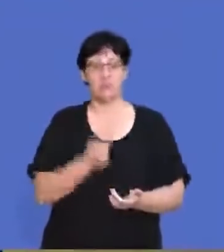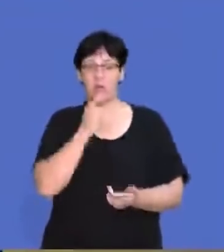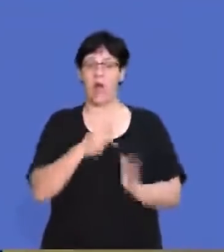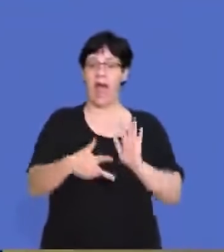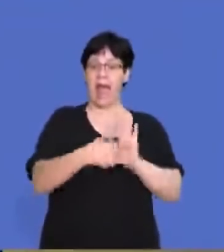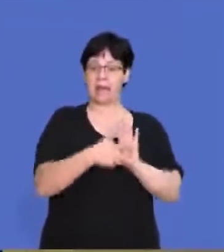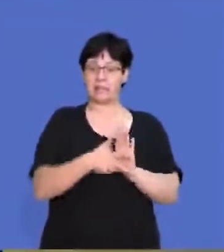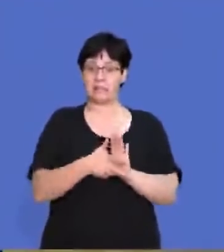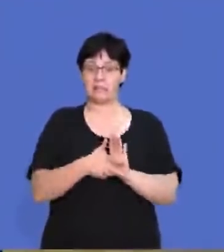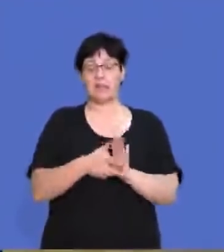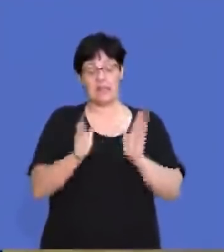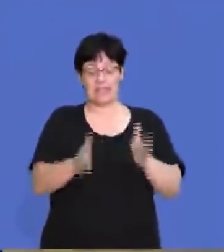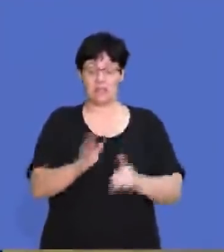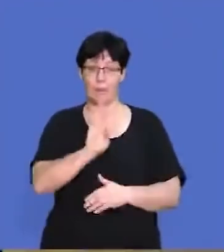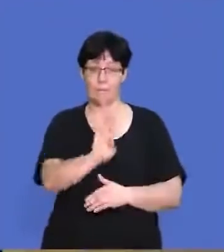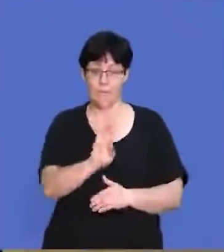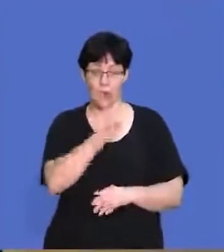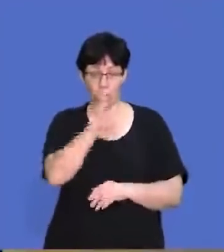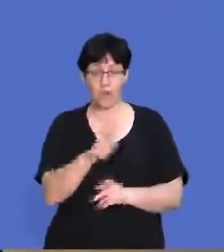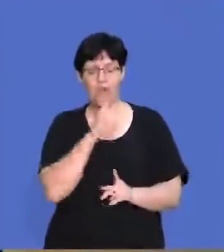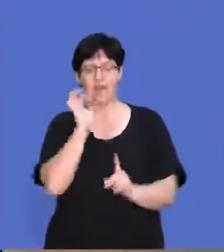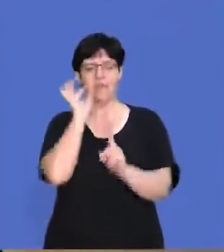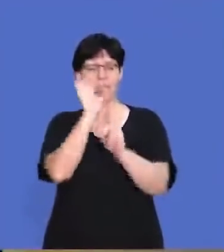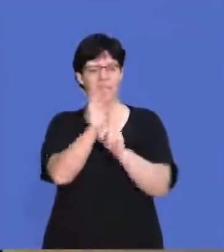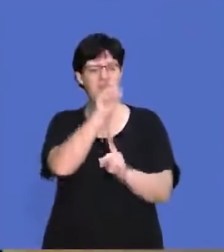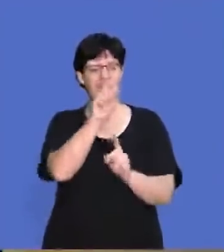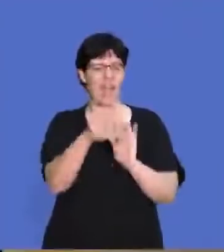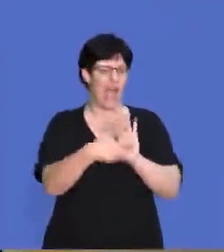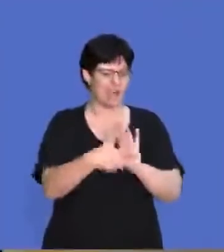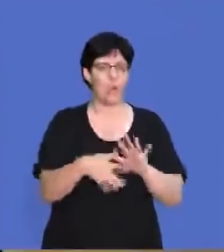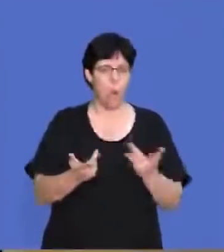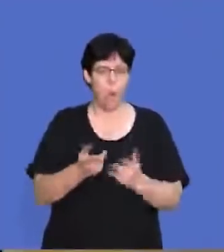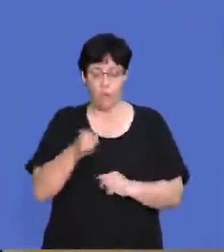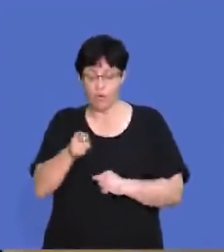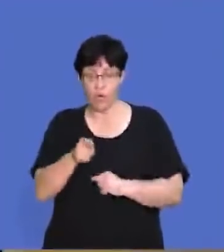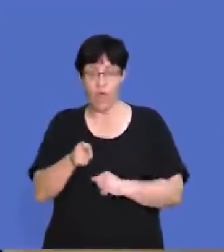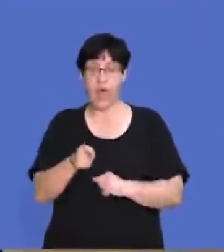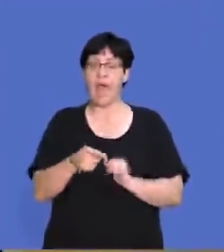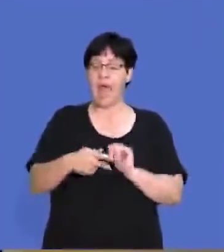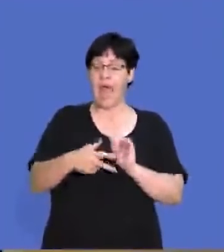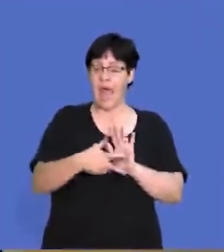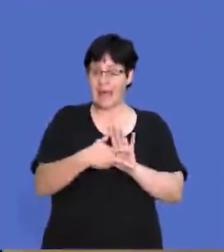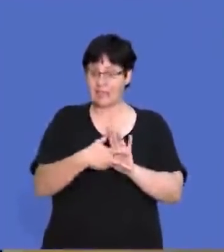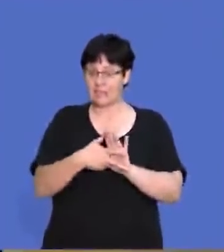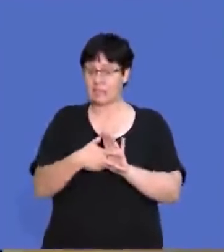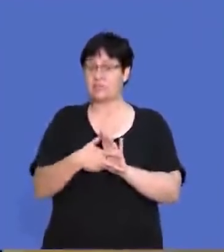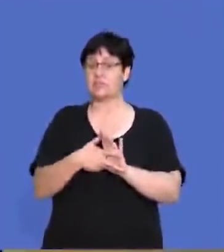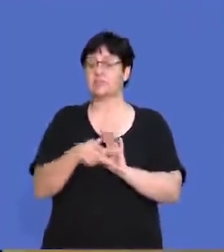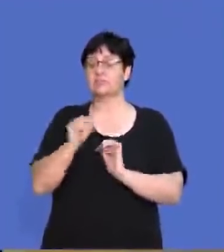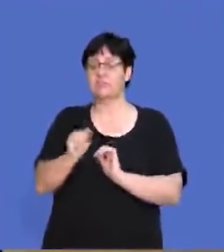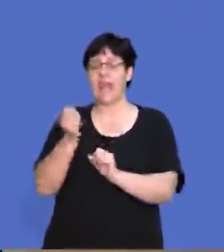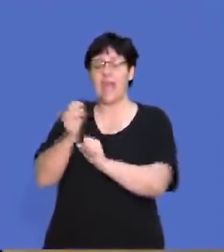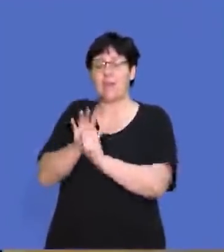acts in a section B question where they ask a specific act or they could look at the impact of the act in a section C